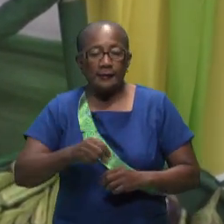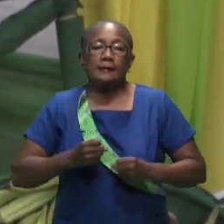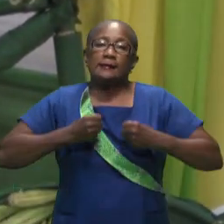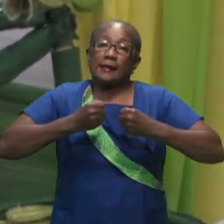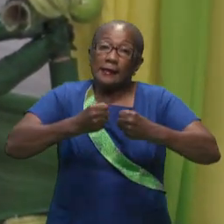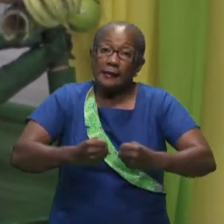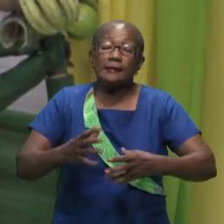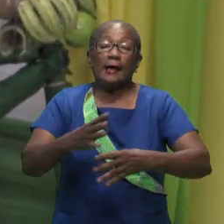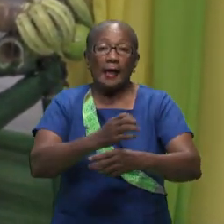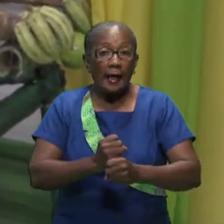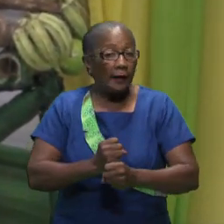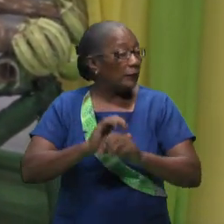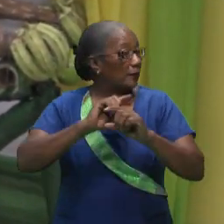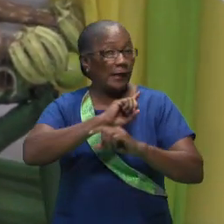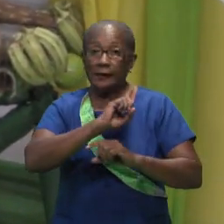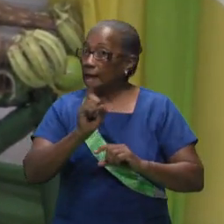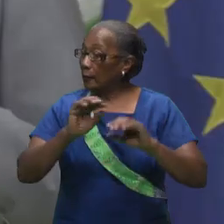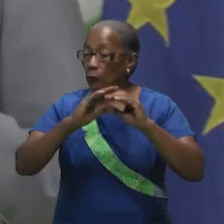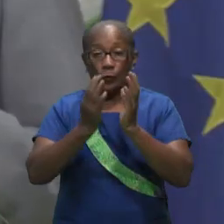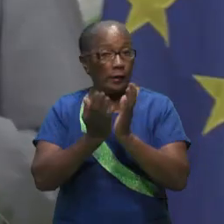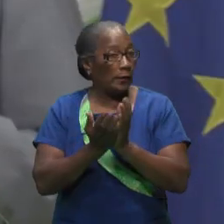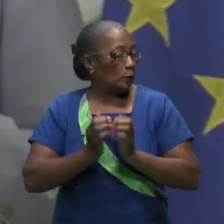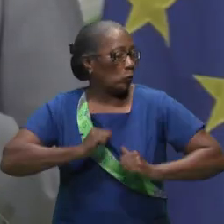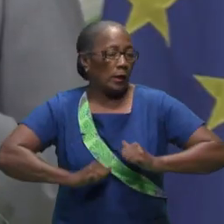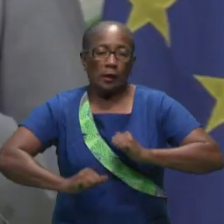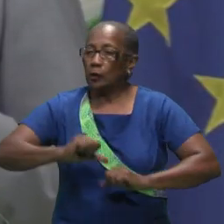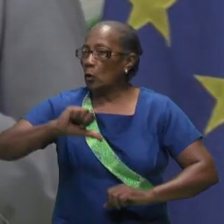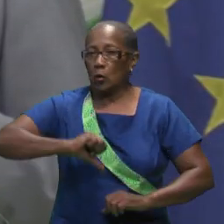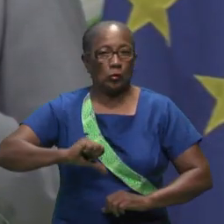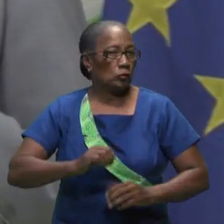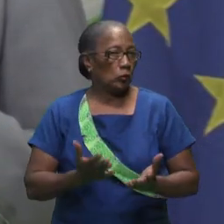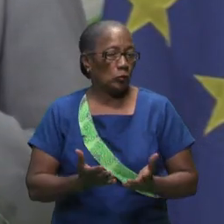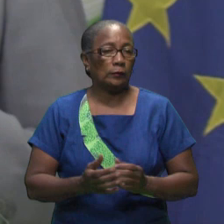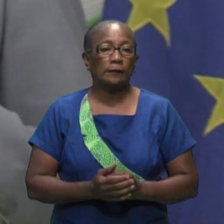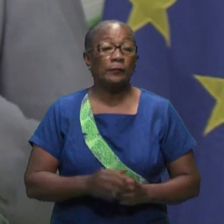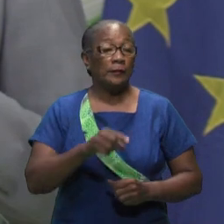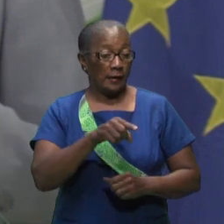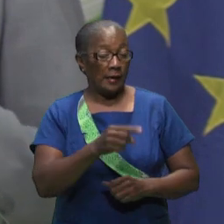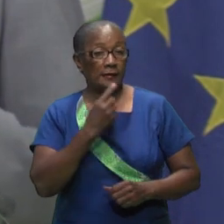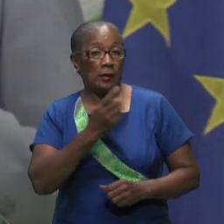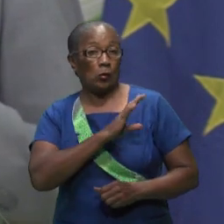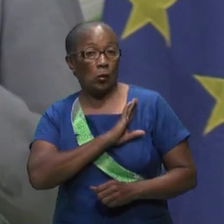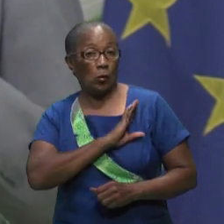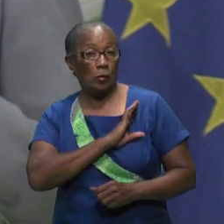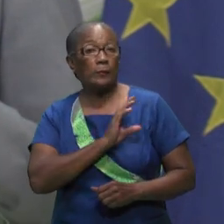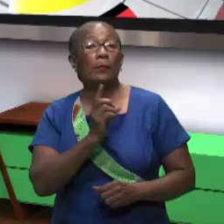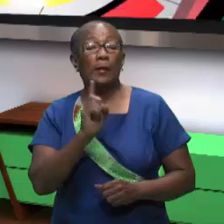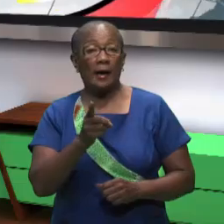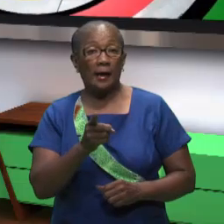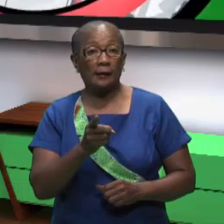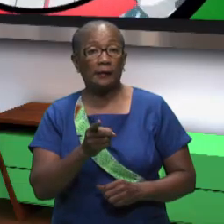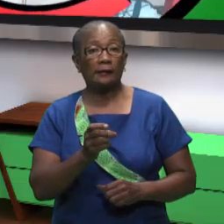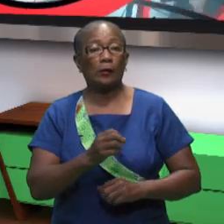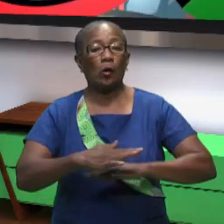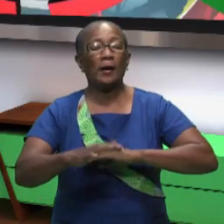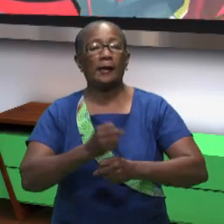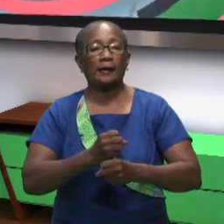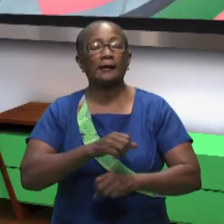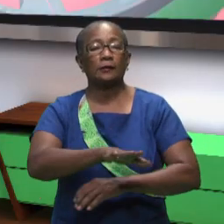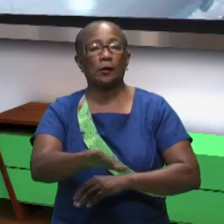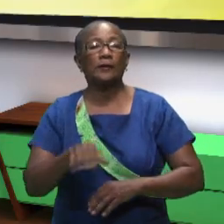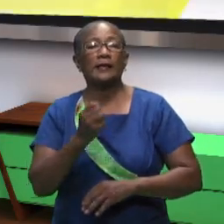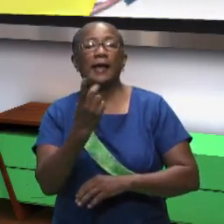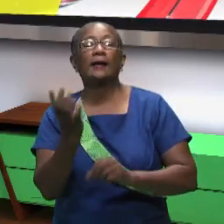nevertheless committed themselves he says this commitment will ensure there is no global famine but